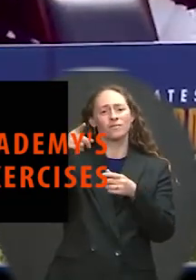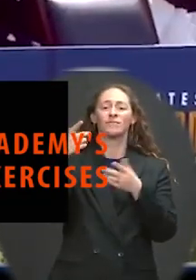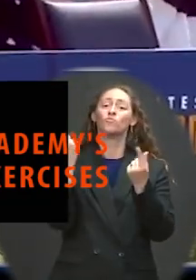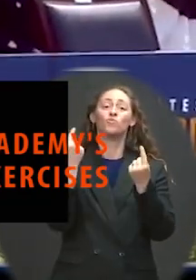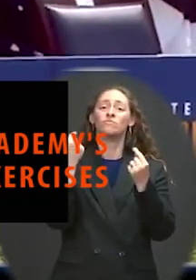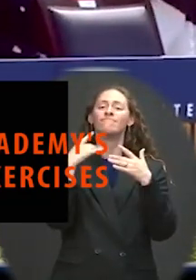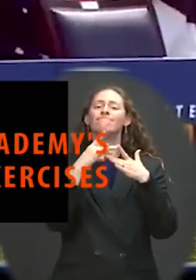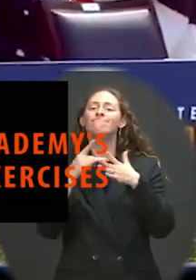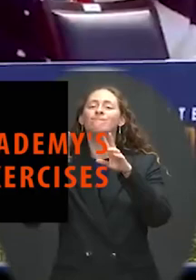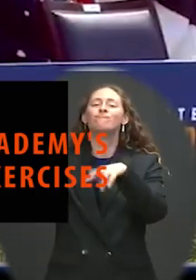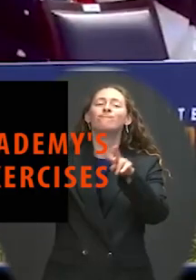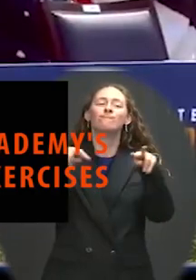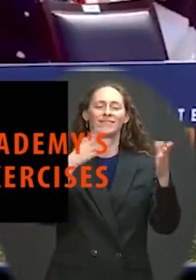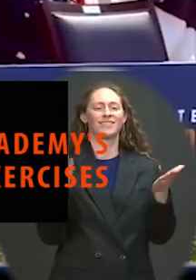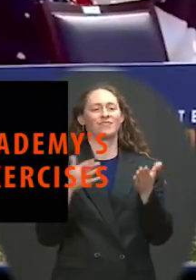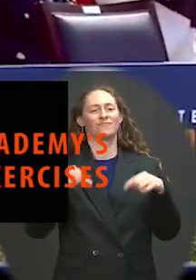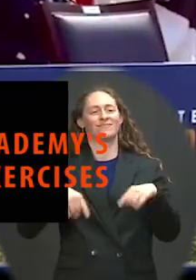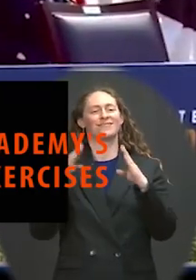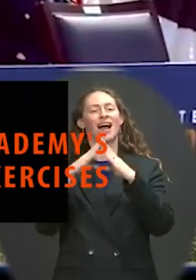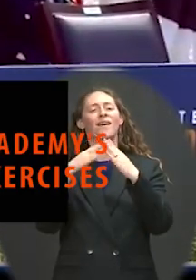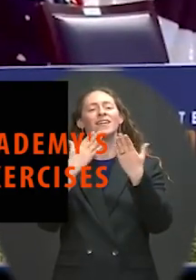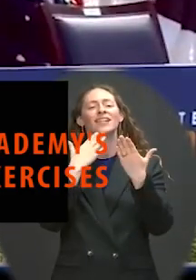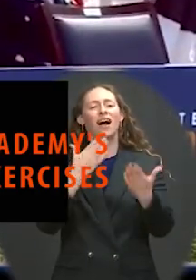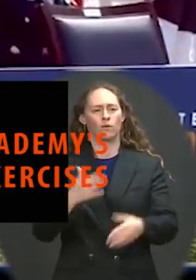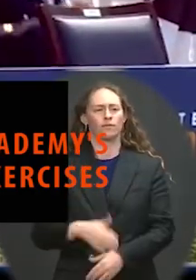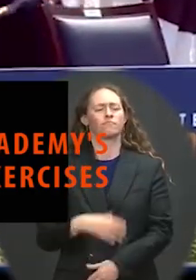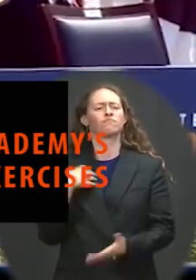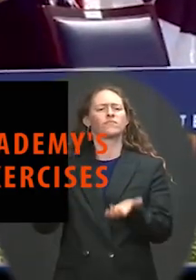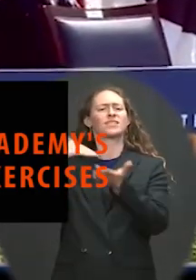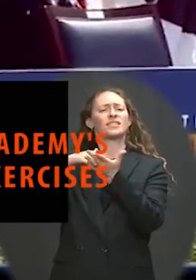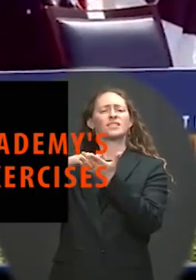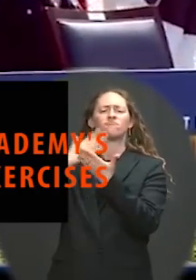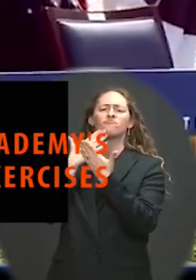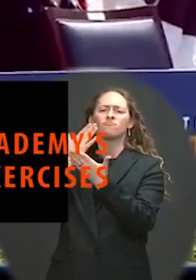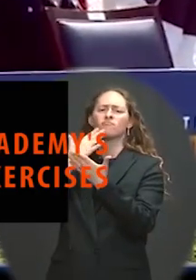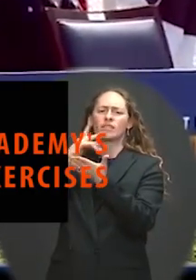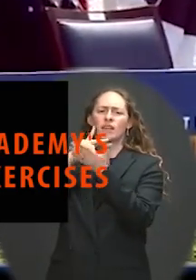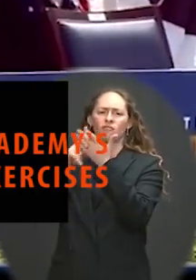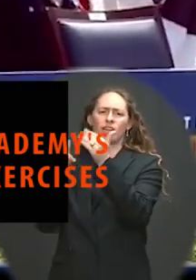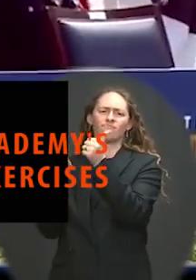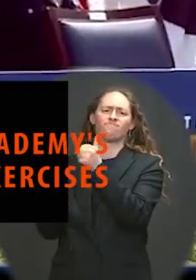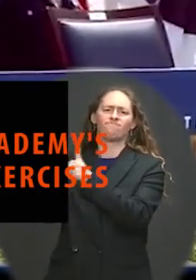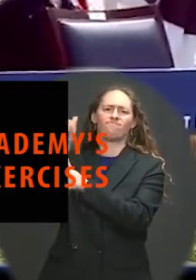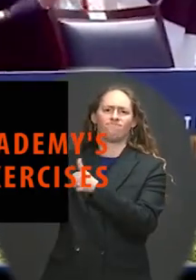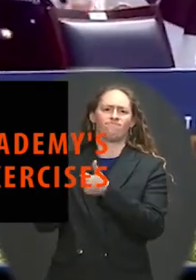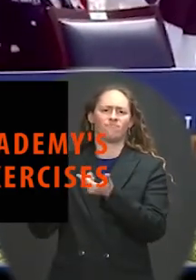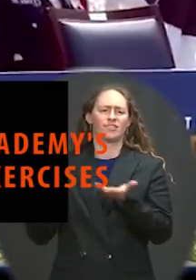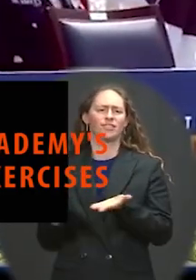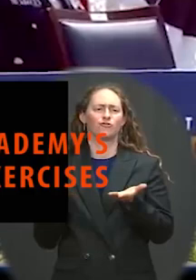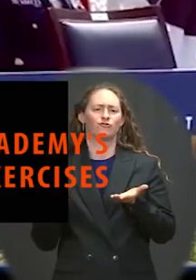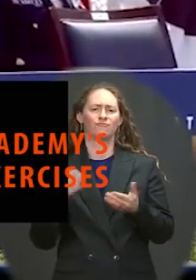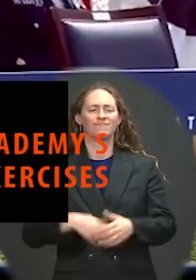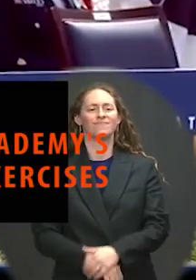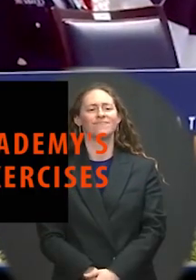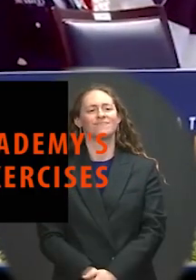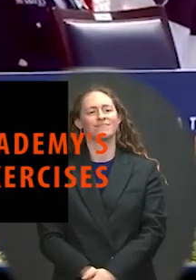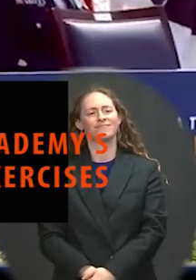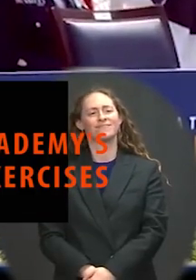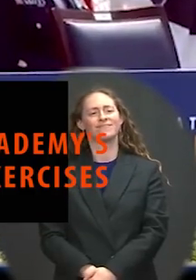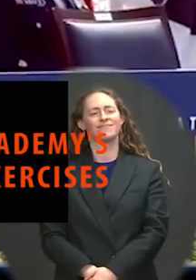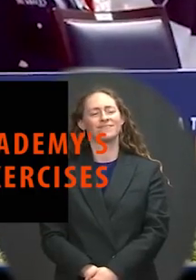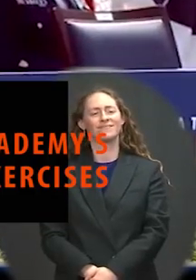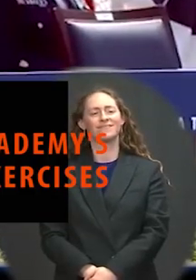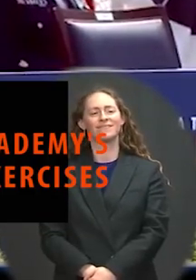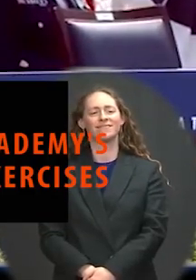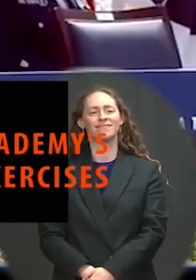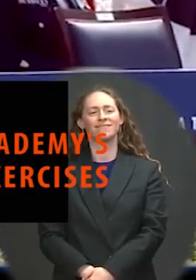the Secretary Marcos for joining me today as well. He understands — understands well how vital the Coast Guard is to our